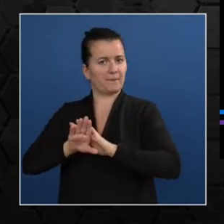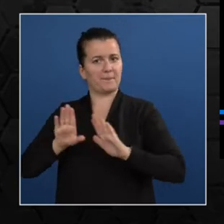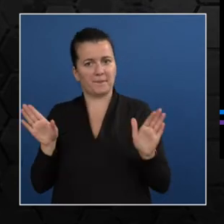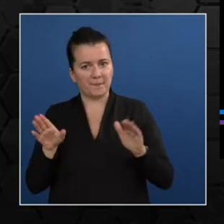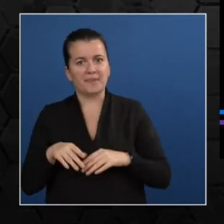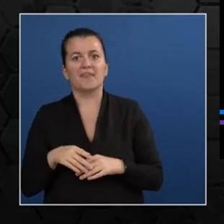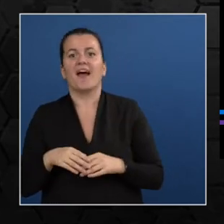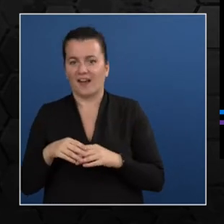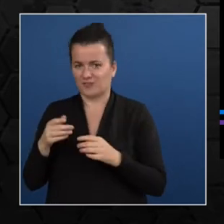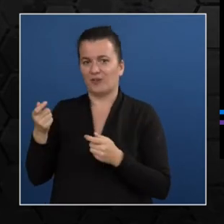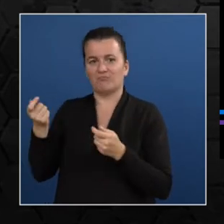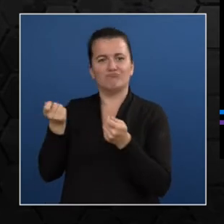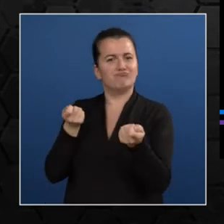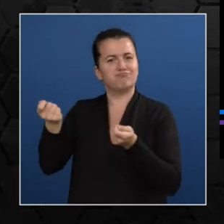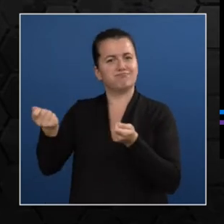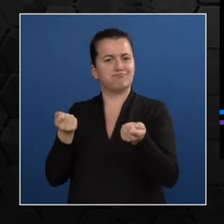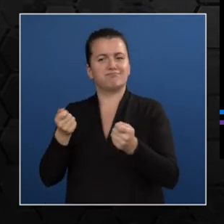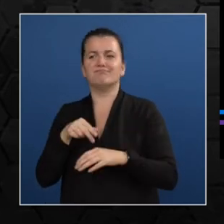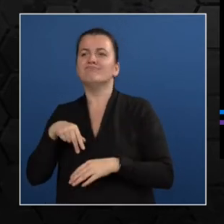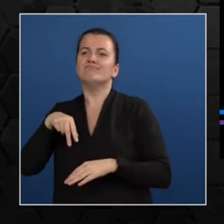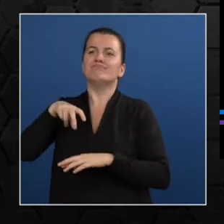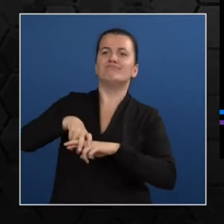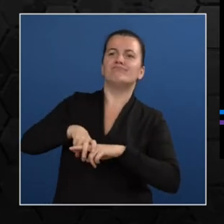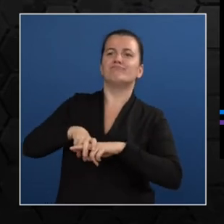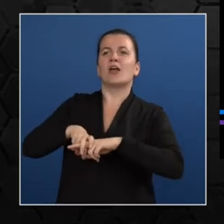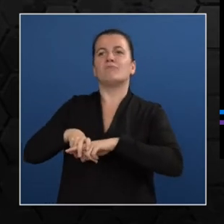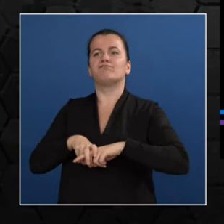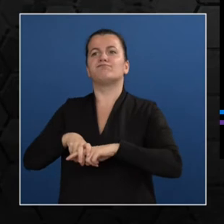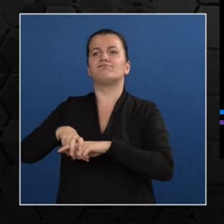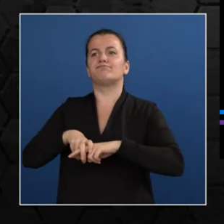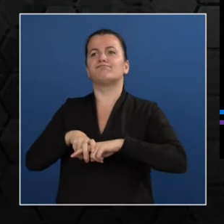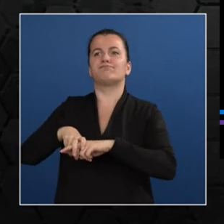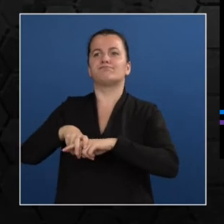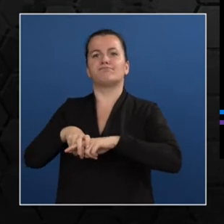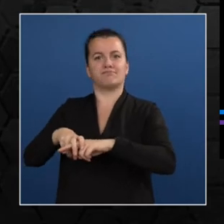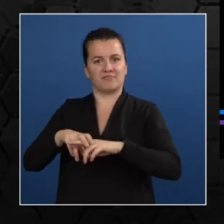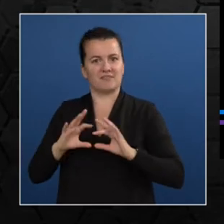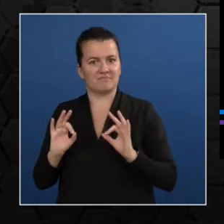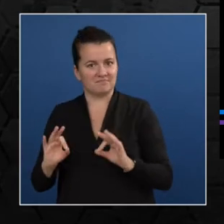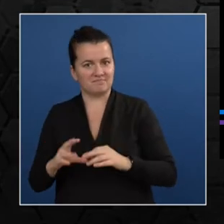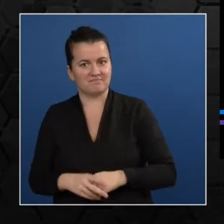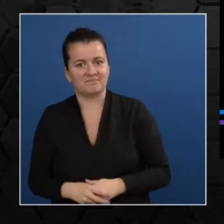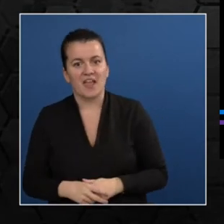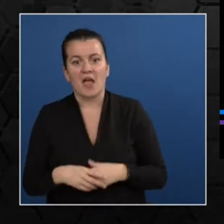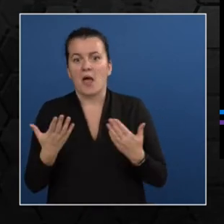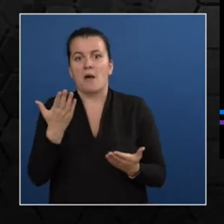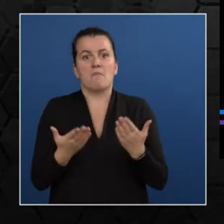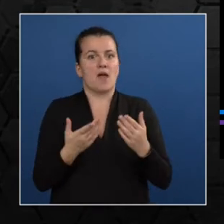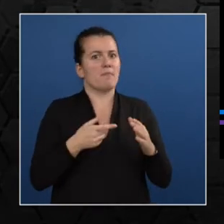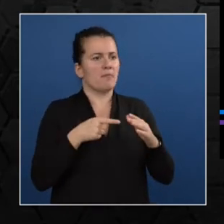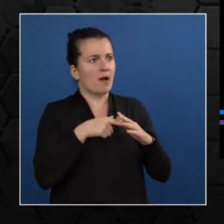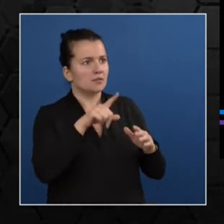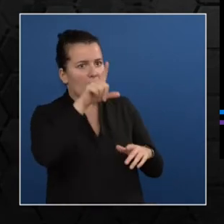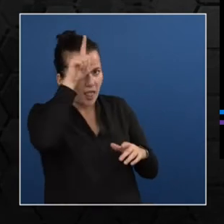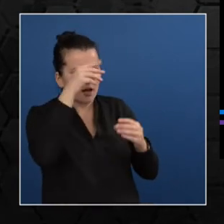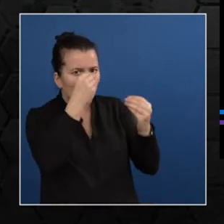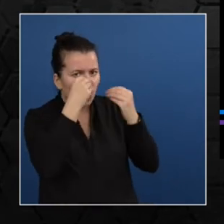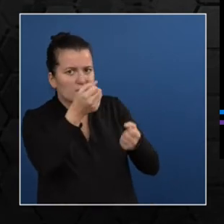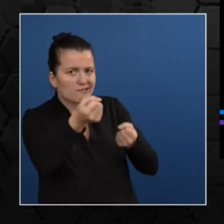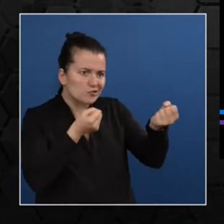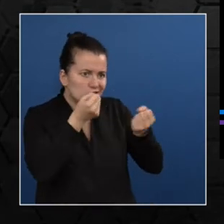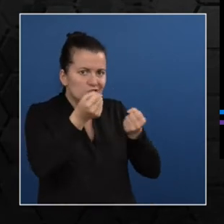ensures increased mobility to those to those passengers who do not have their own driving licenses like students or those who cannot drive.